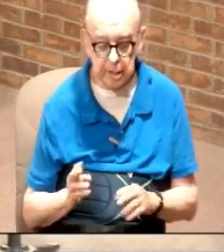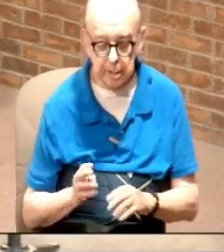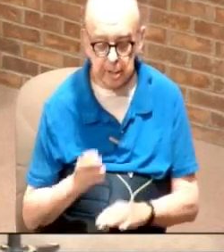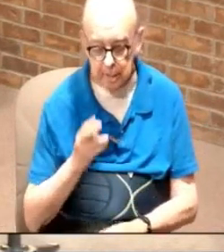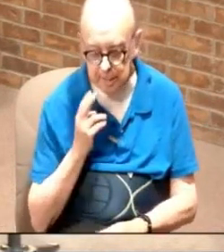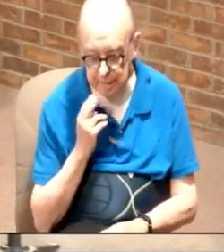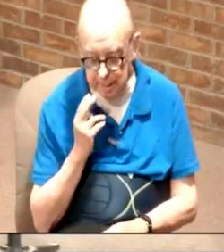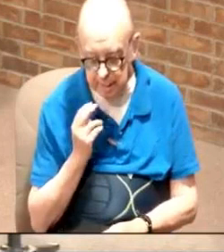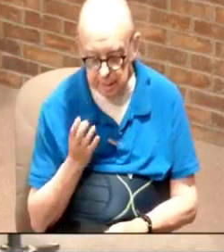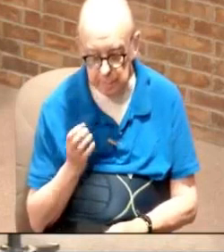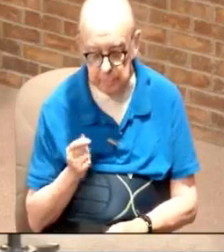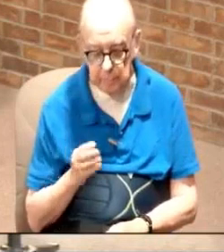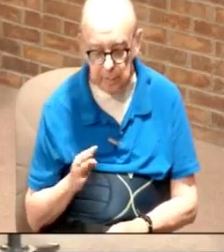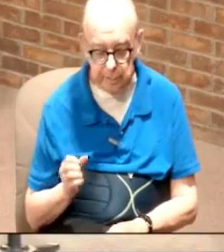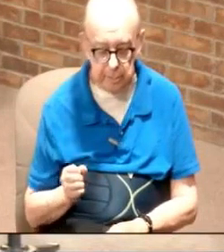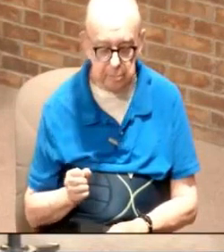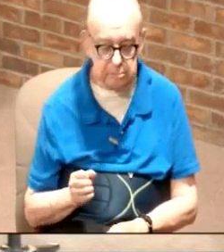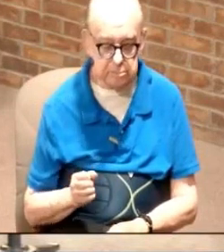they told me